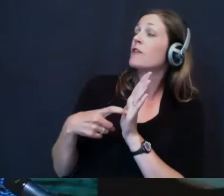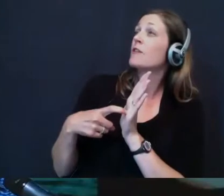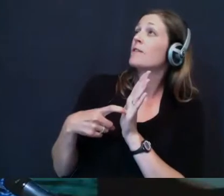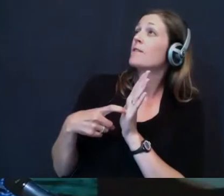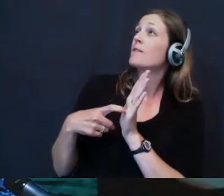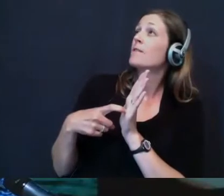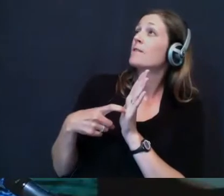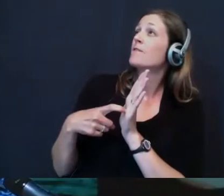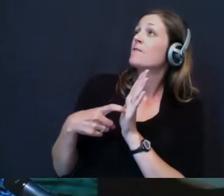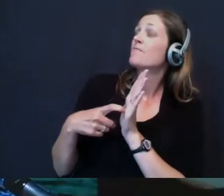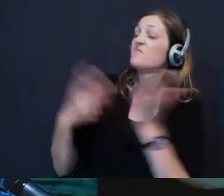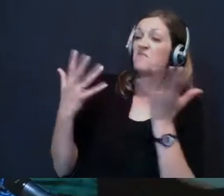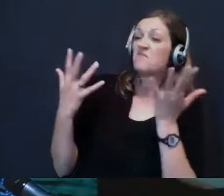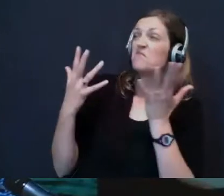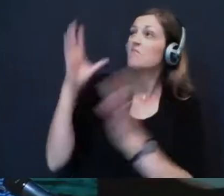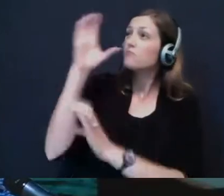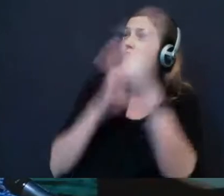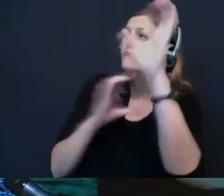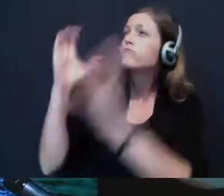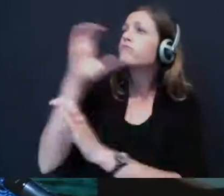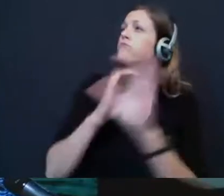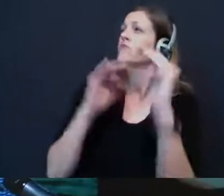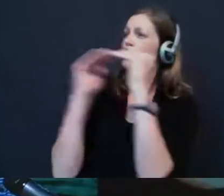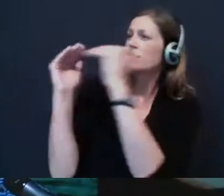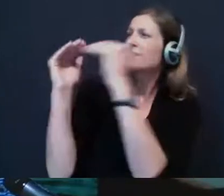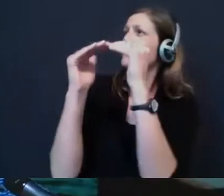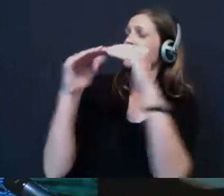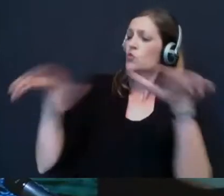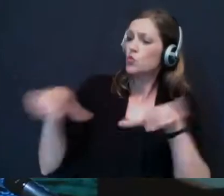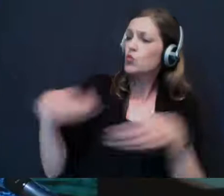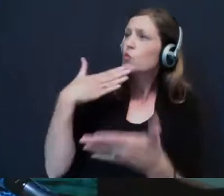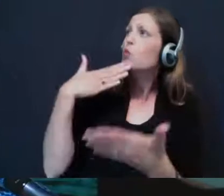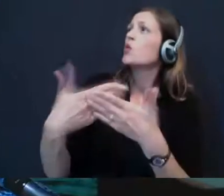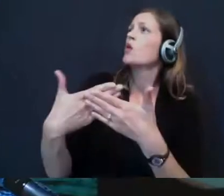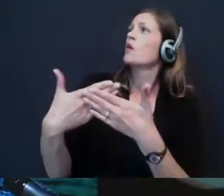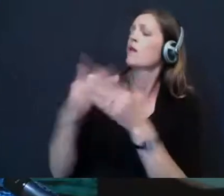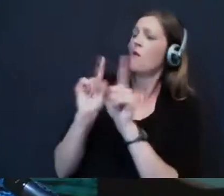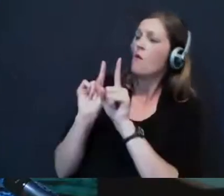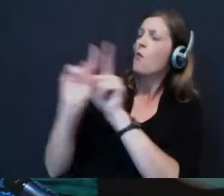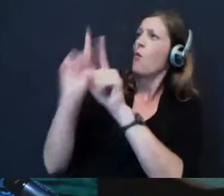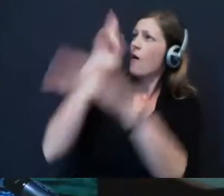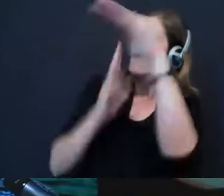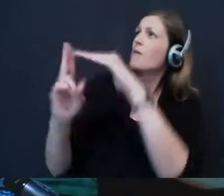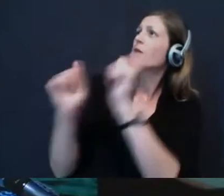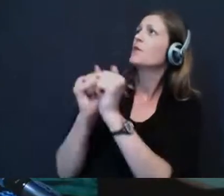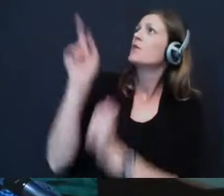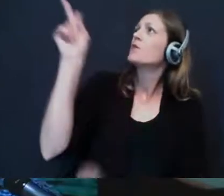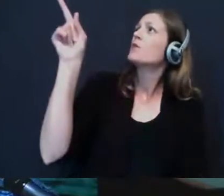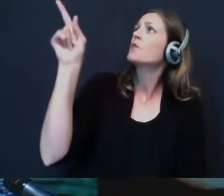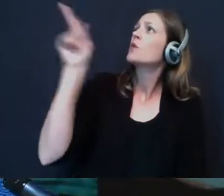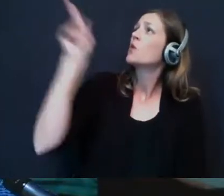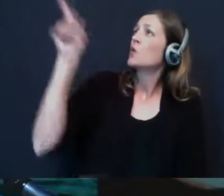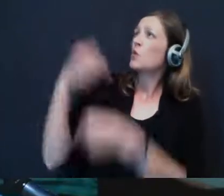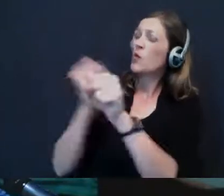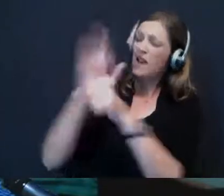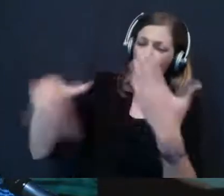to pursue justice, to do good, and to walk humbly with you. You created all